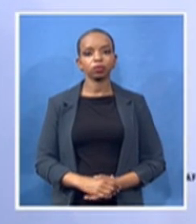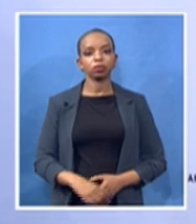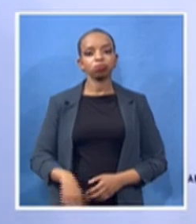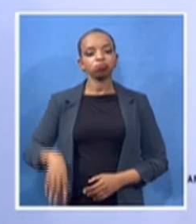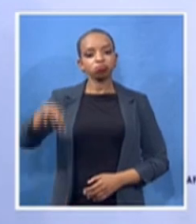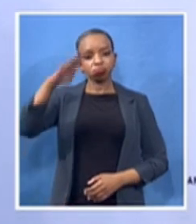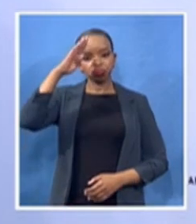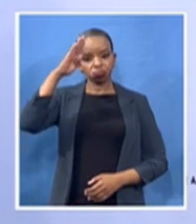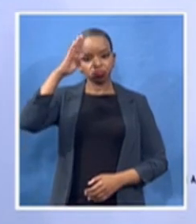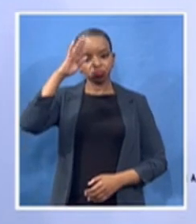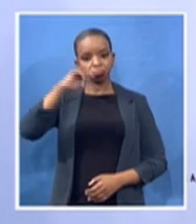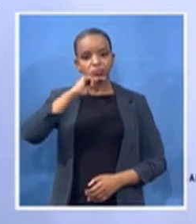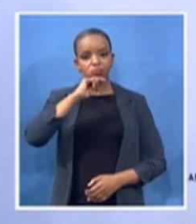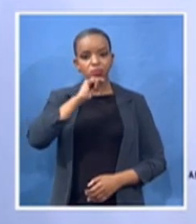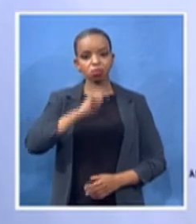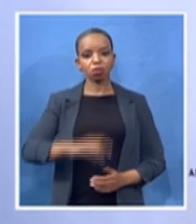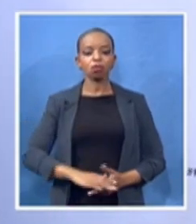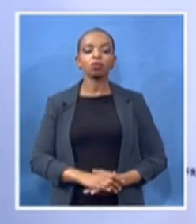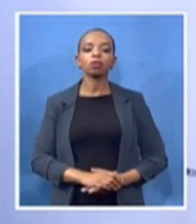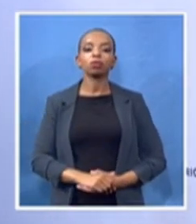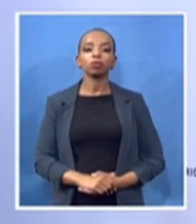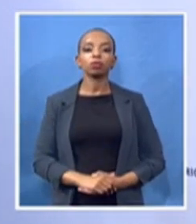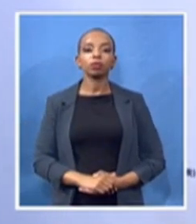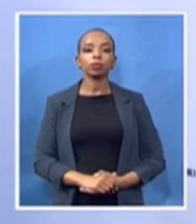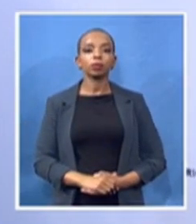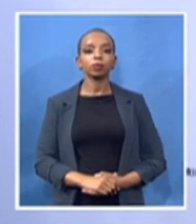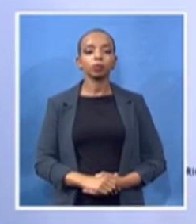I director of the program,